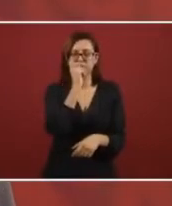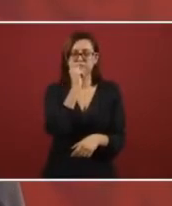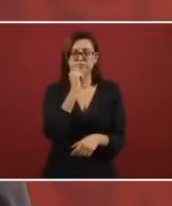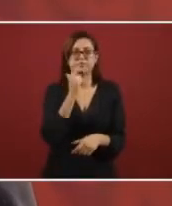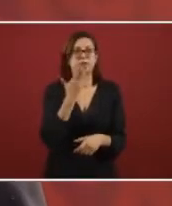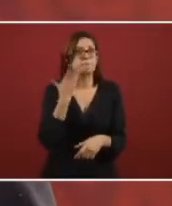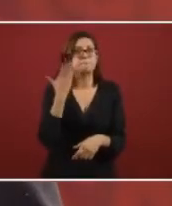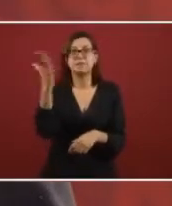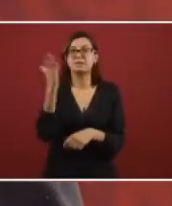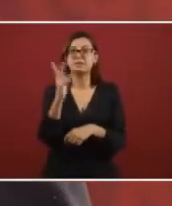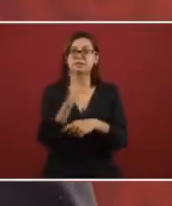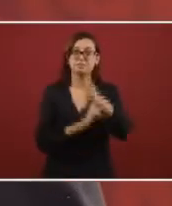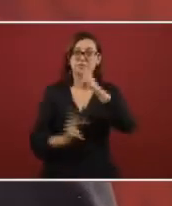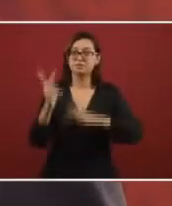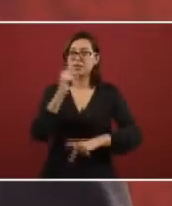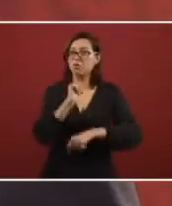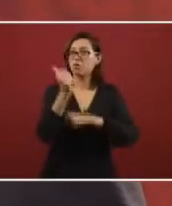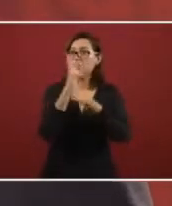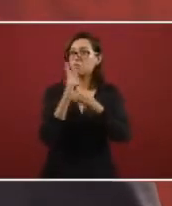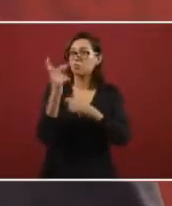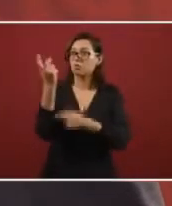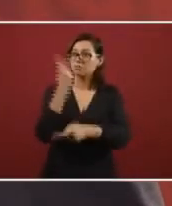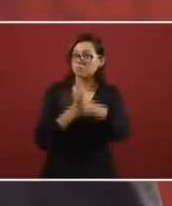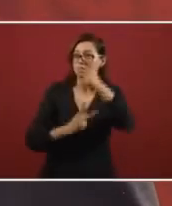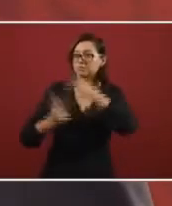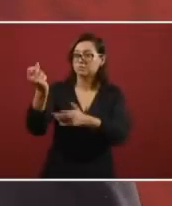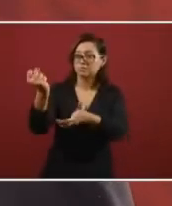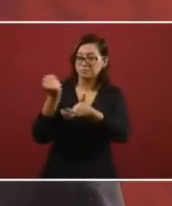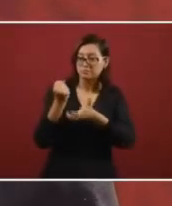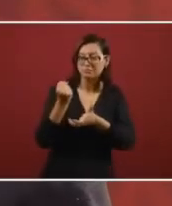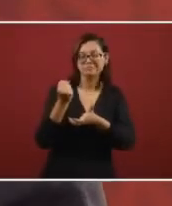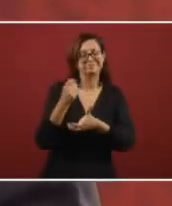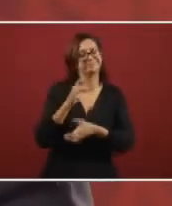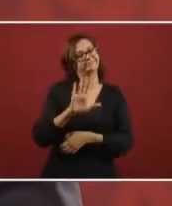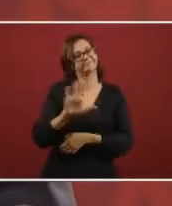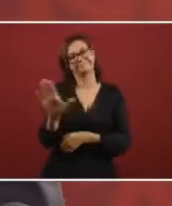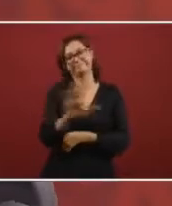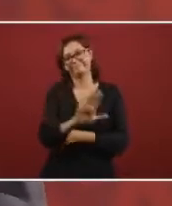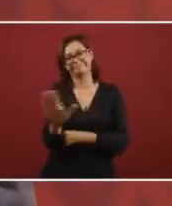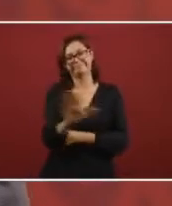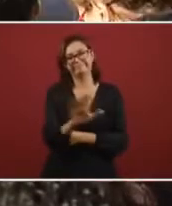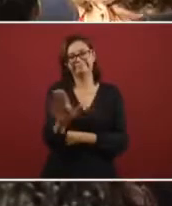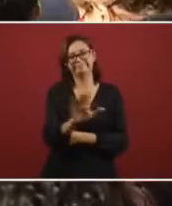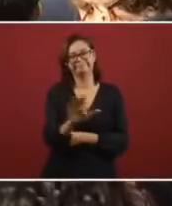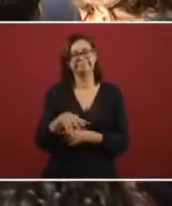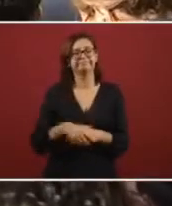We would have to indebt the country, and we are not going to do that.